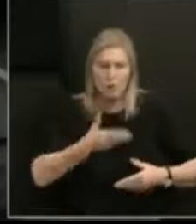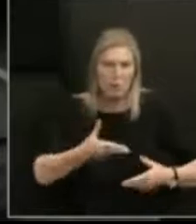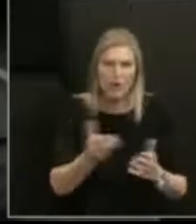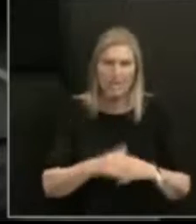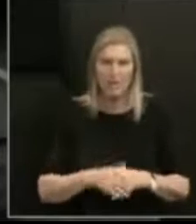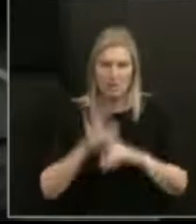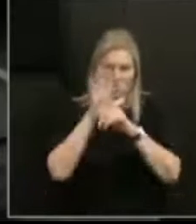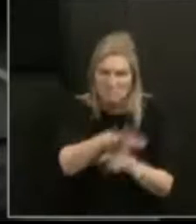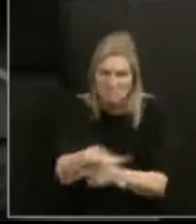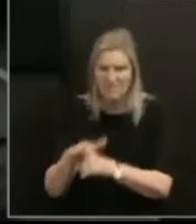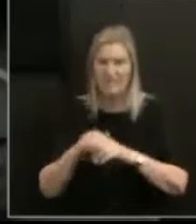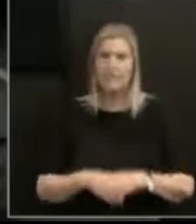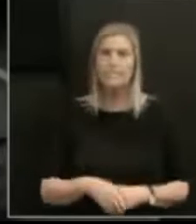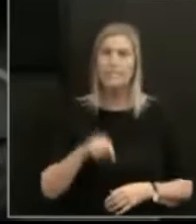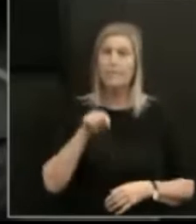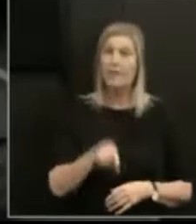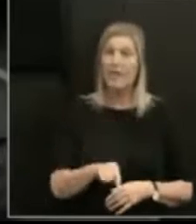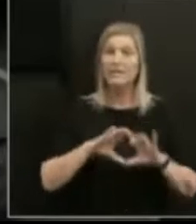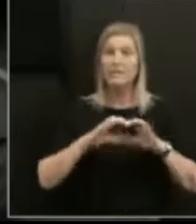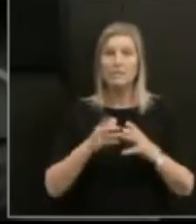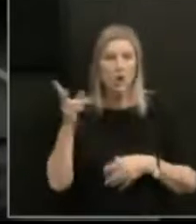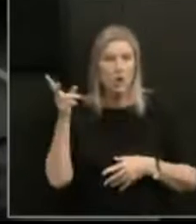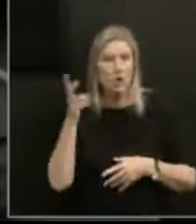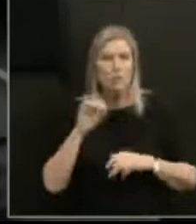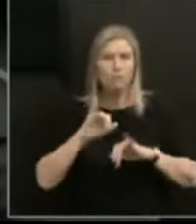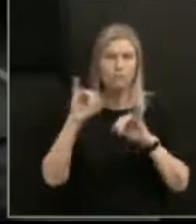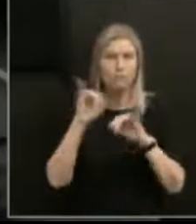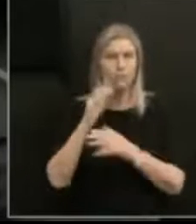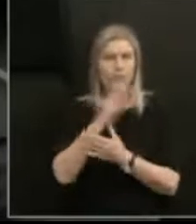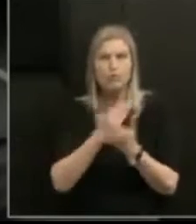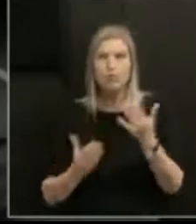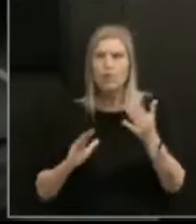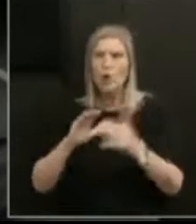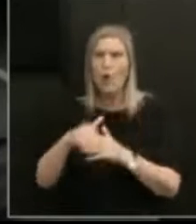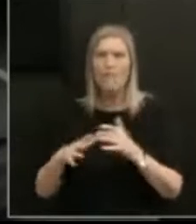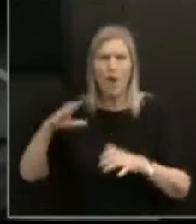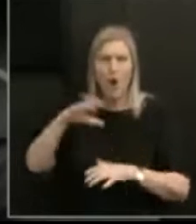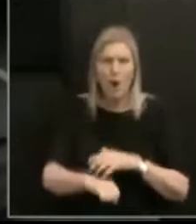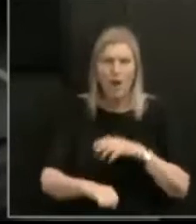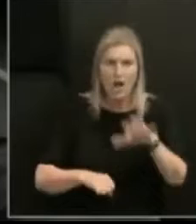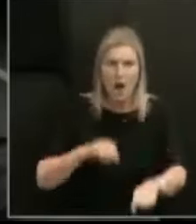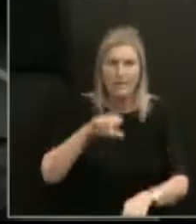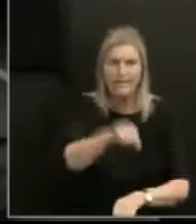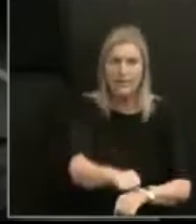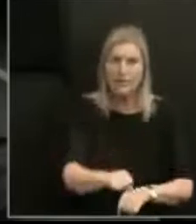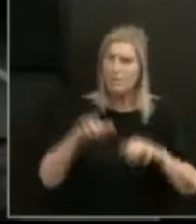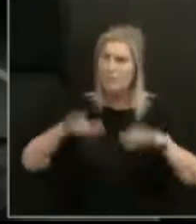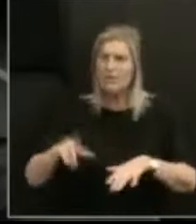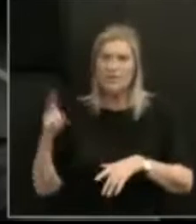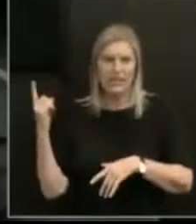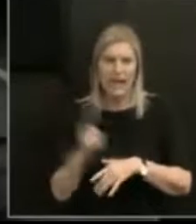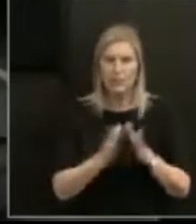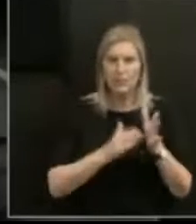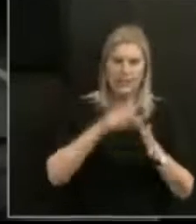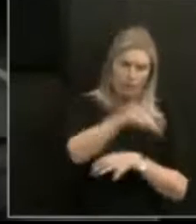words about colonization, about breaches of Te Tiriti o Waitangi, New Zealand's own human rights document. New